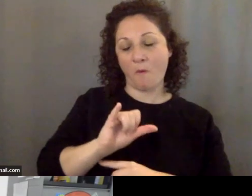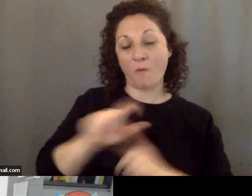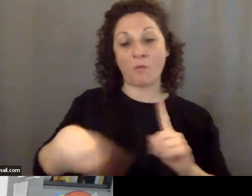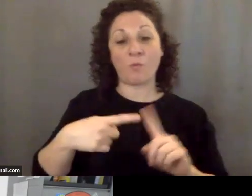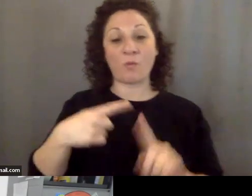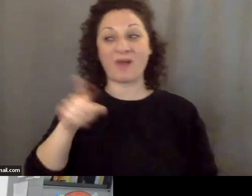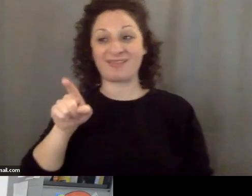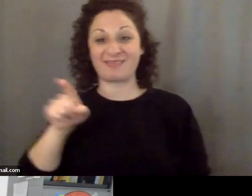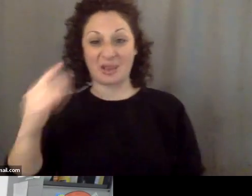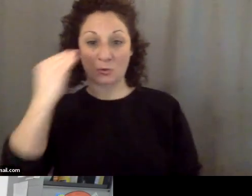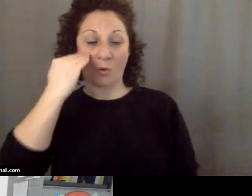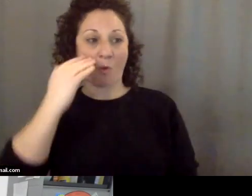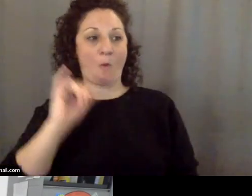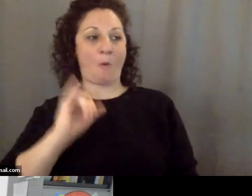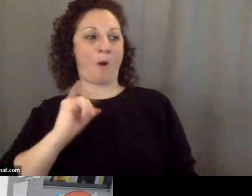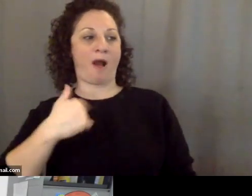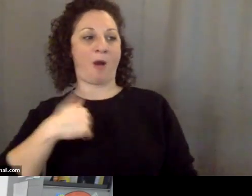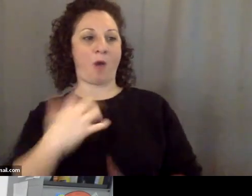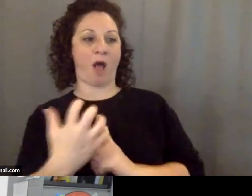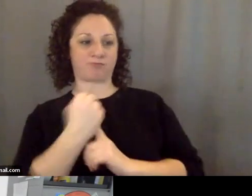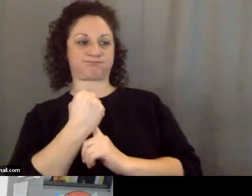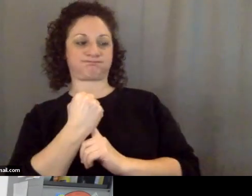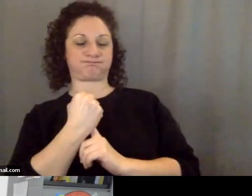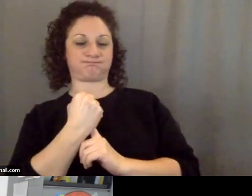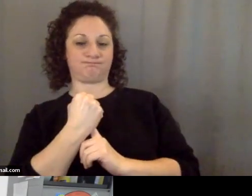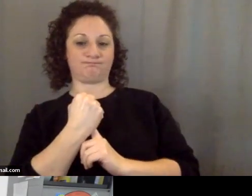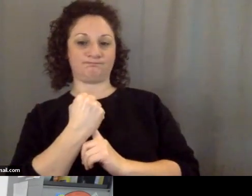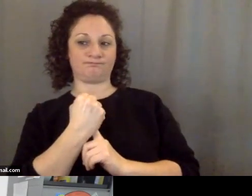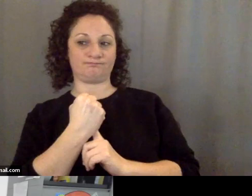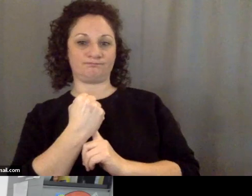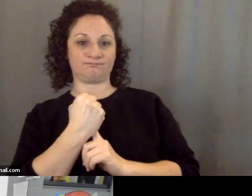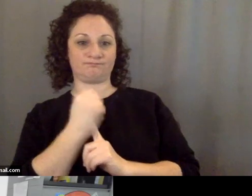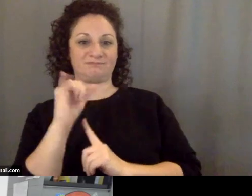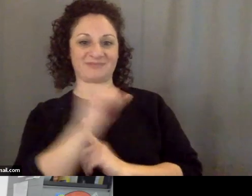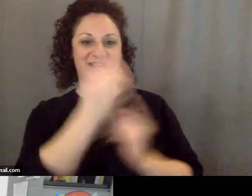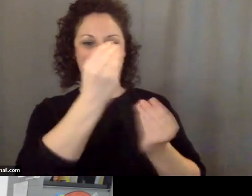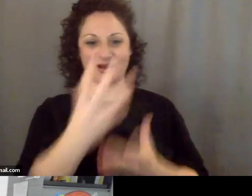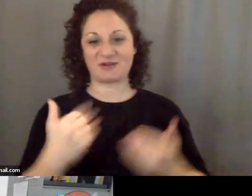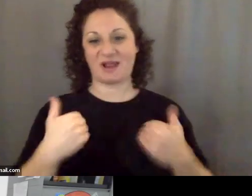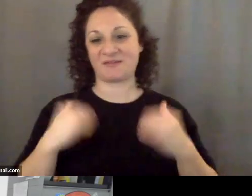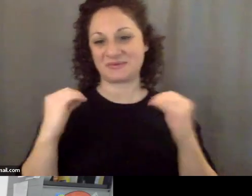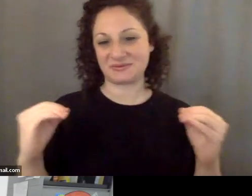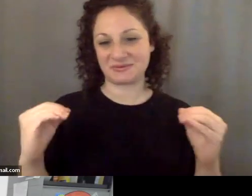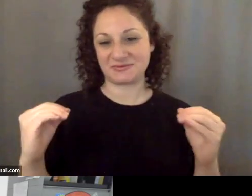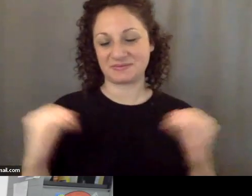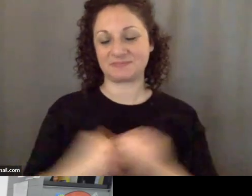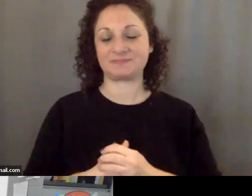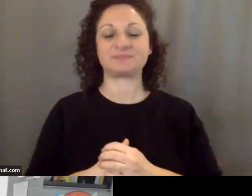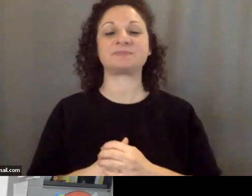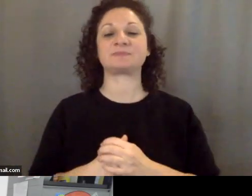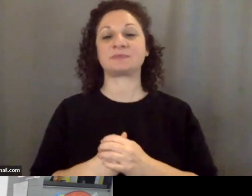they're caught, they won't have that information anymore. And I got this from a military,